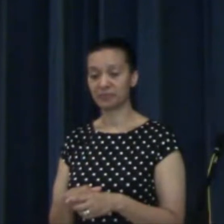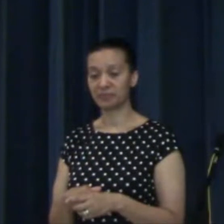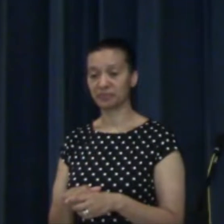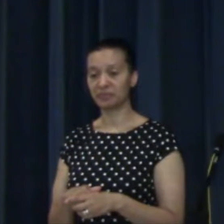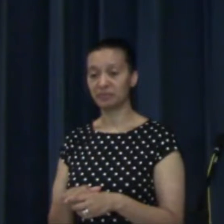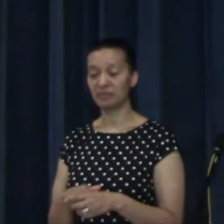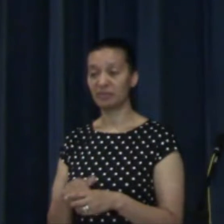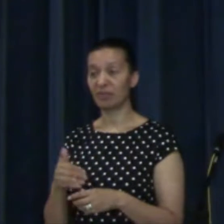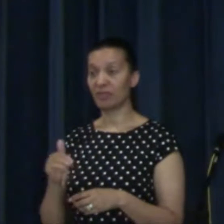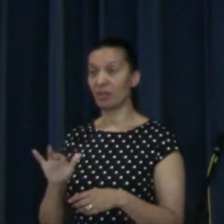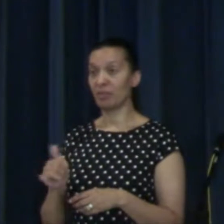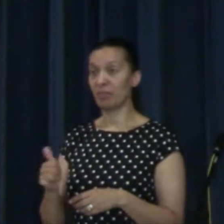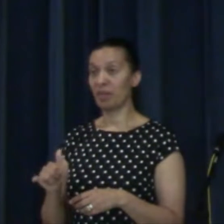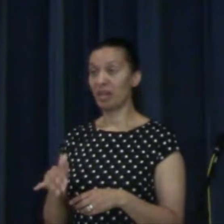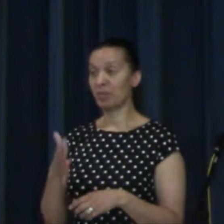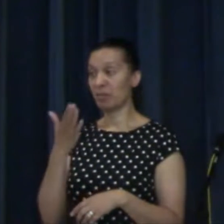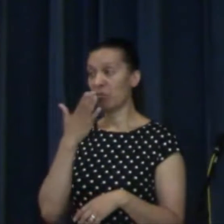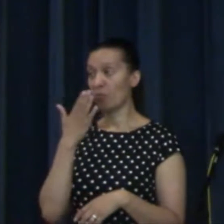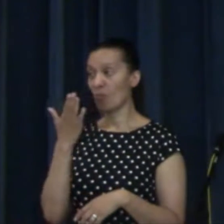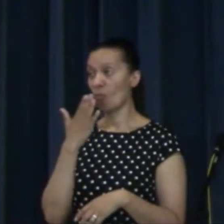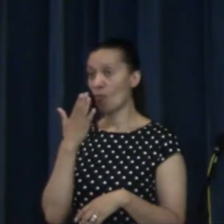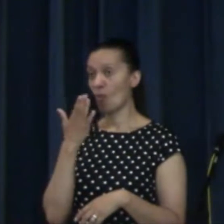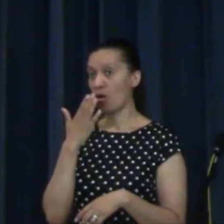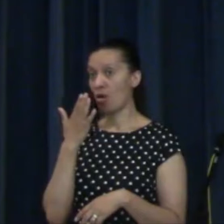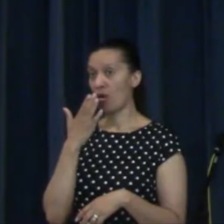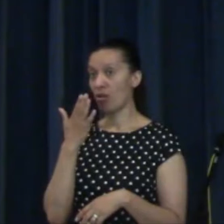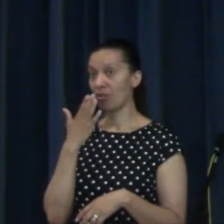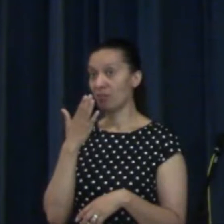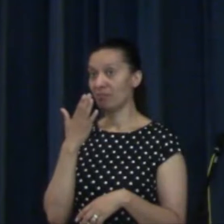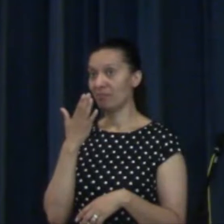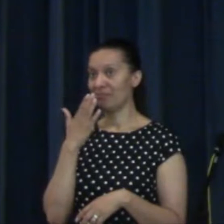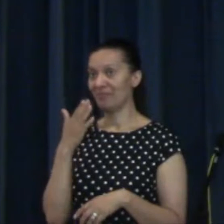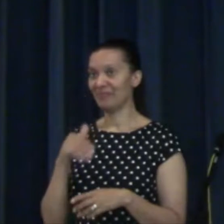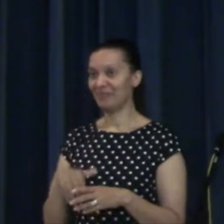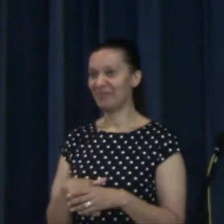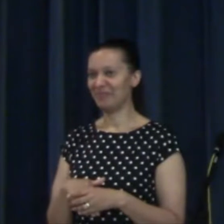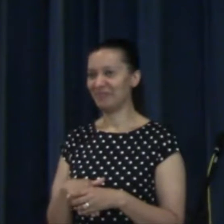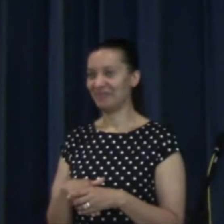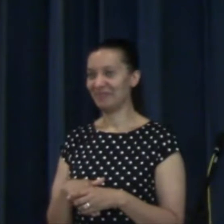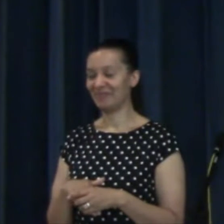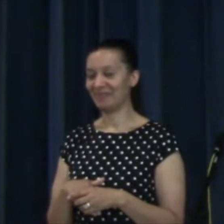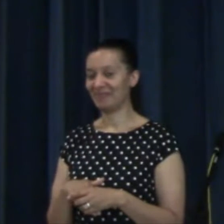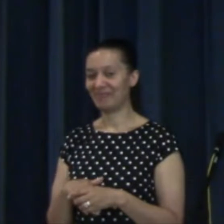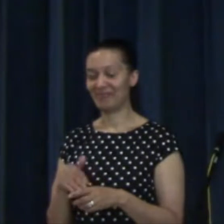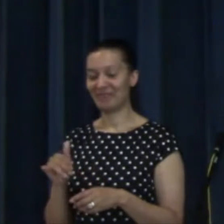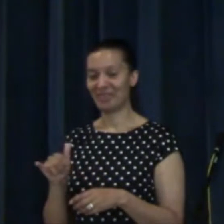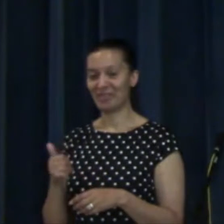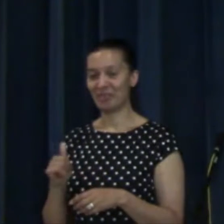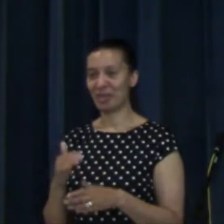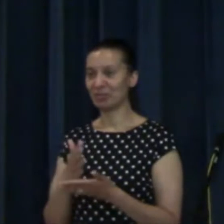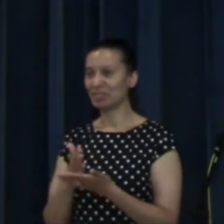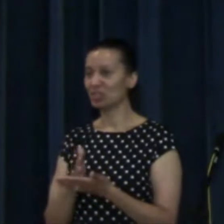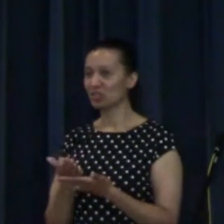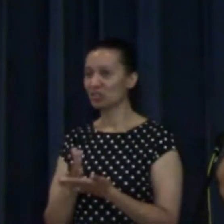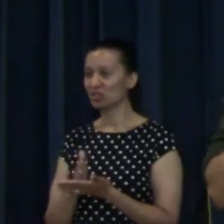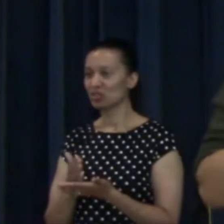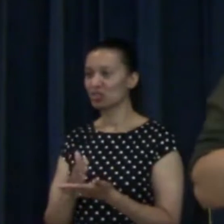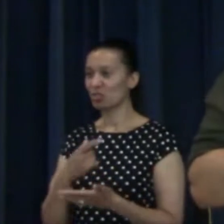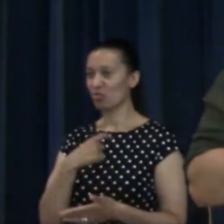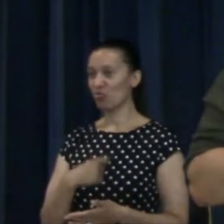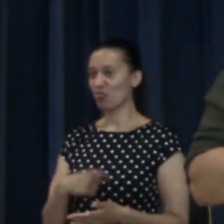Perhaps you're bored as a follower of Jesus. Perhaps you don't know what your role is.